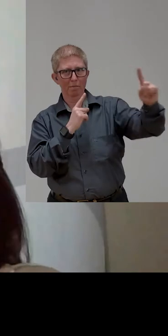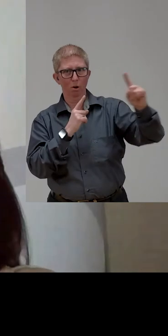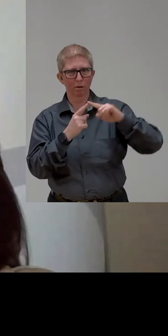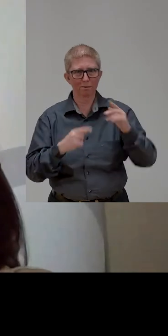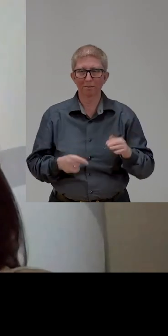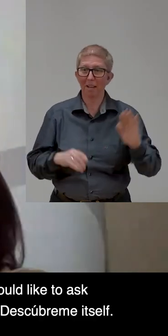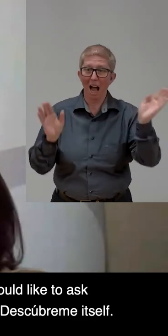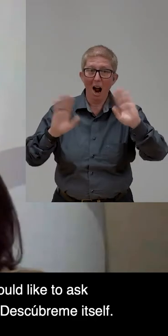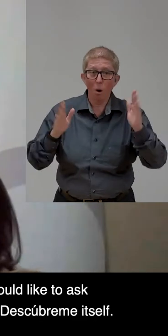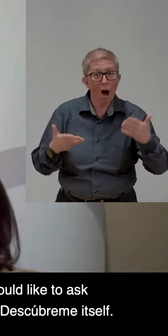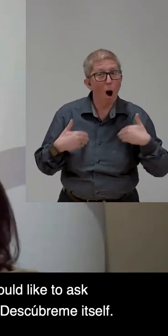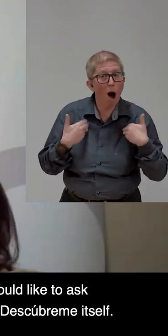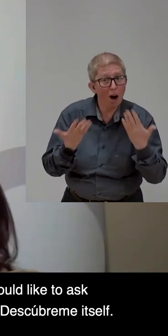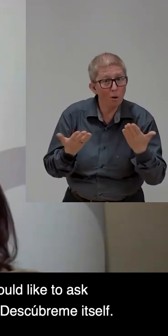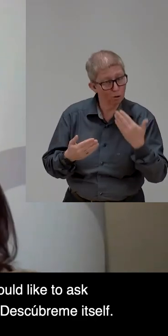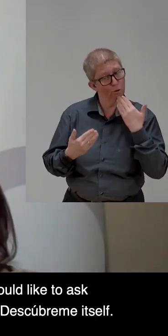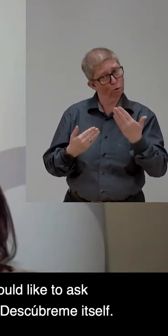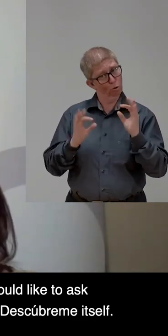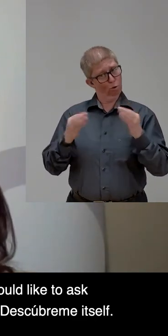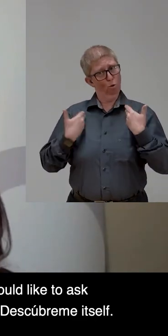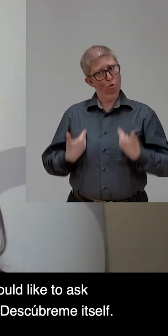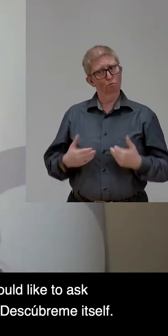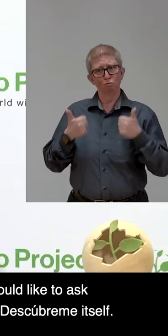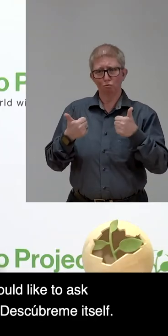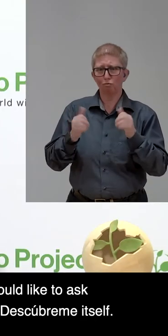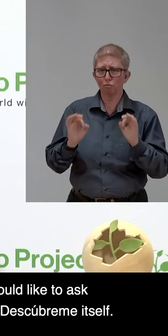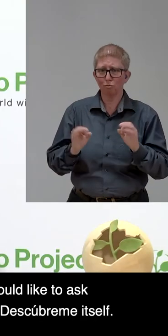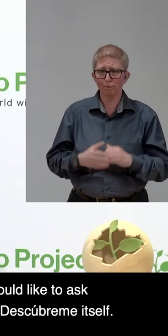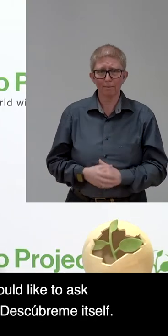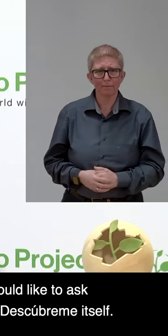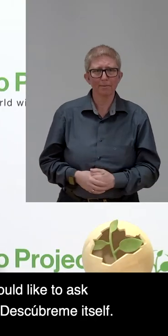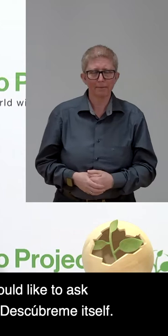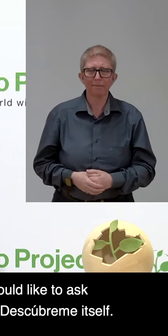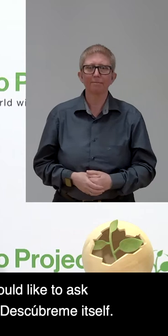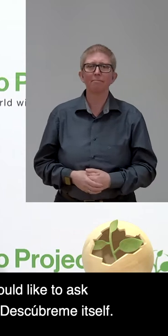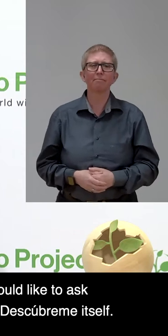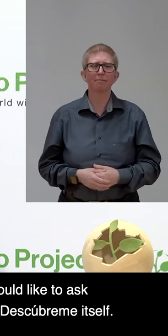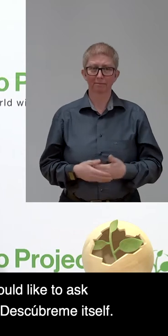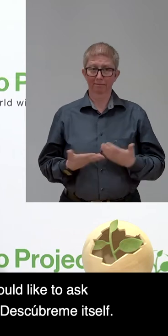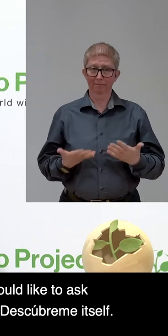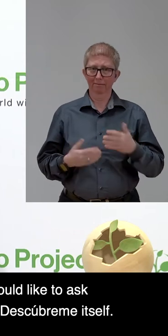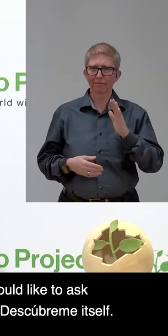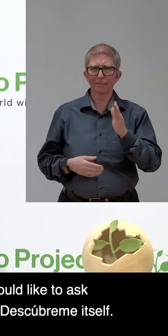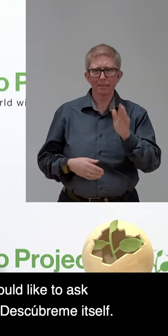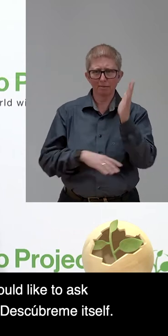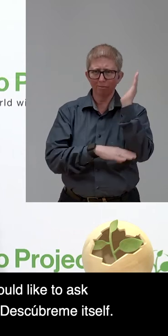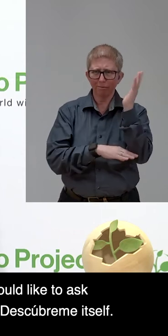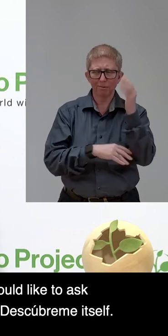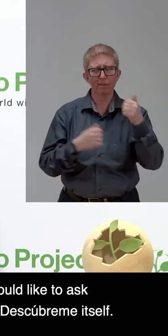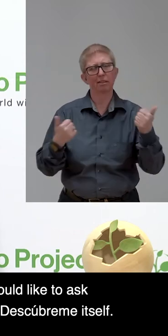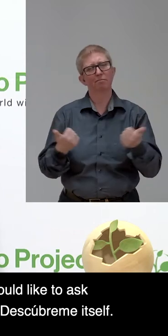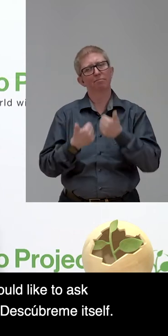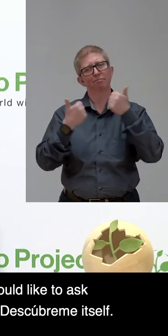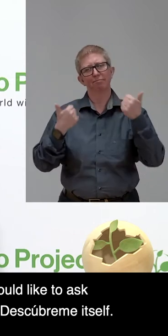Hi, are you? Fine. Carola, thank you so much for this inspiring speech. I would like to ask you one